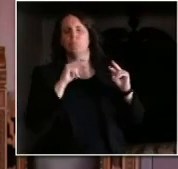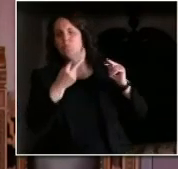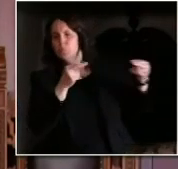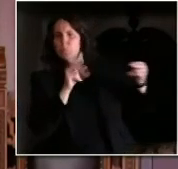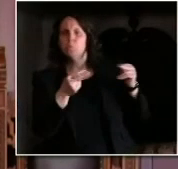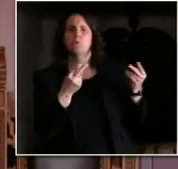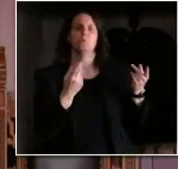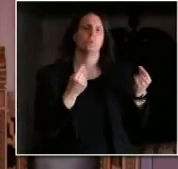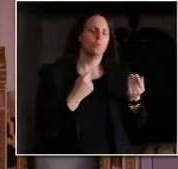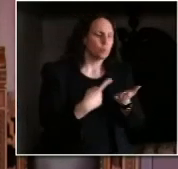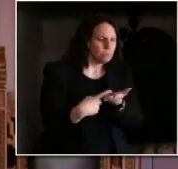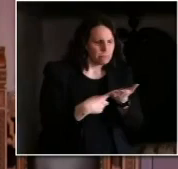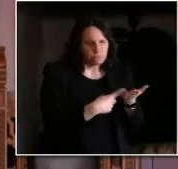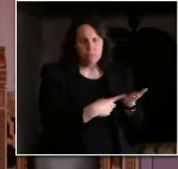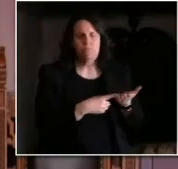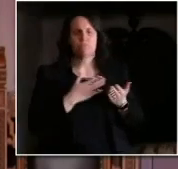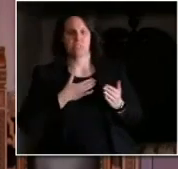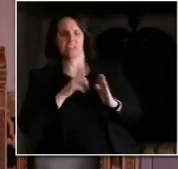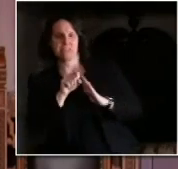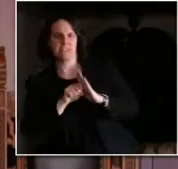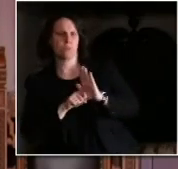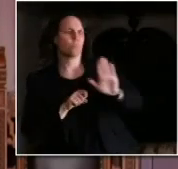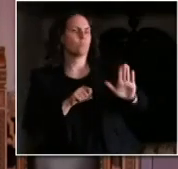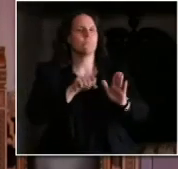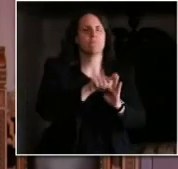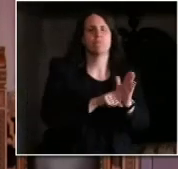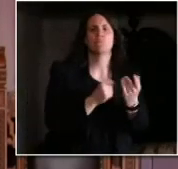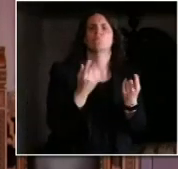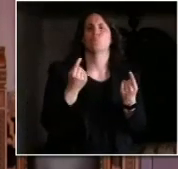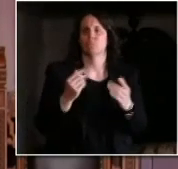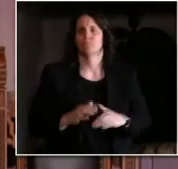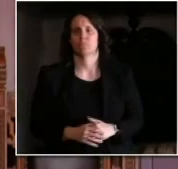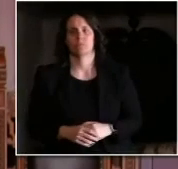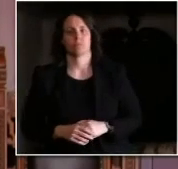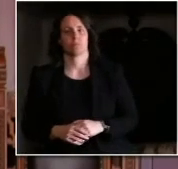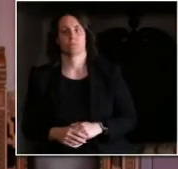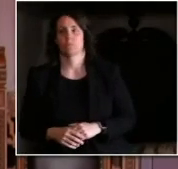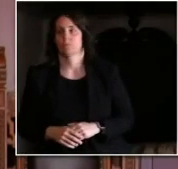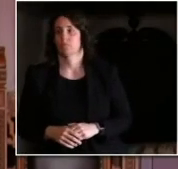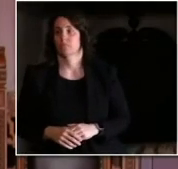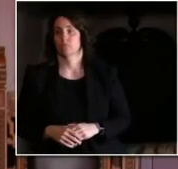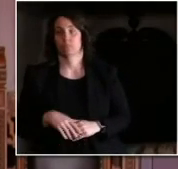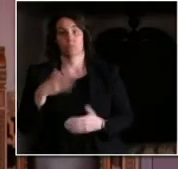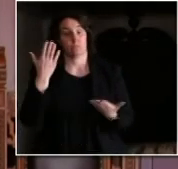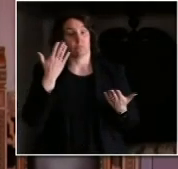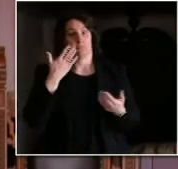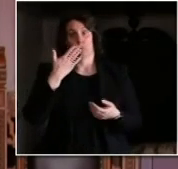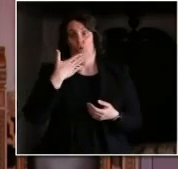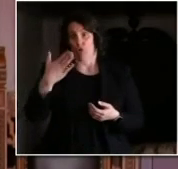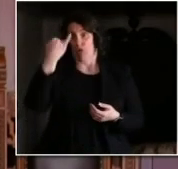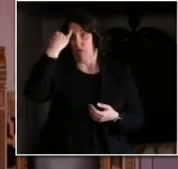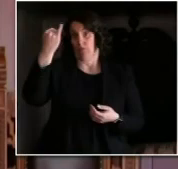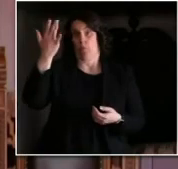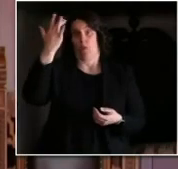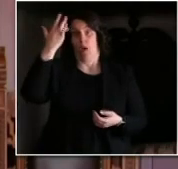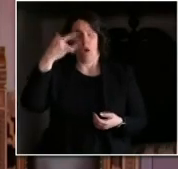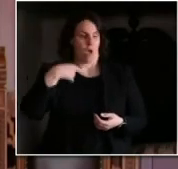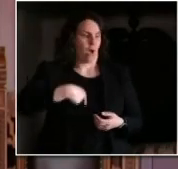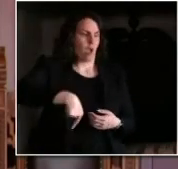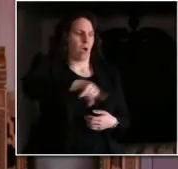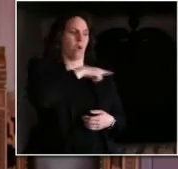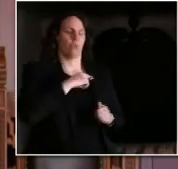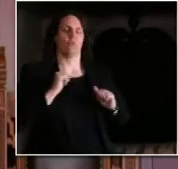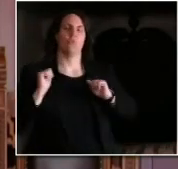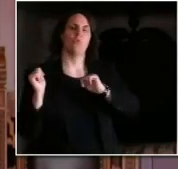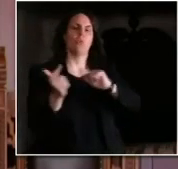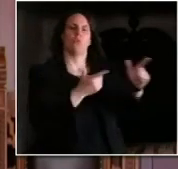I feel confident that the fact that we had a bipartisan approach here, that we will be in